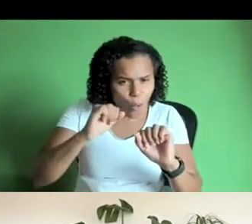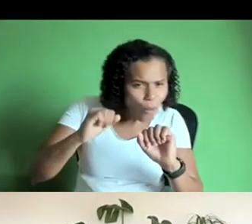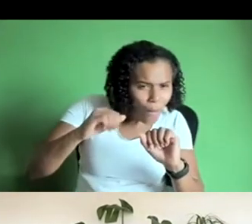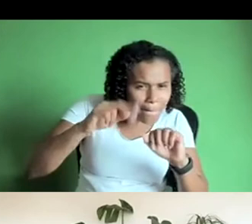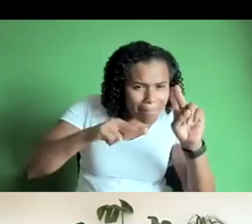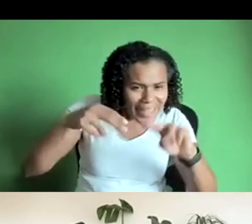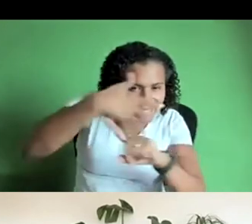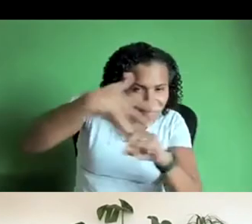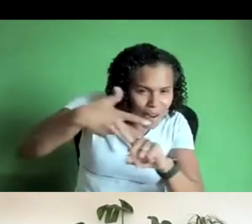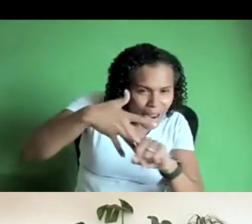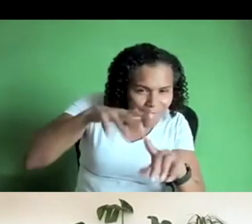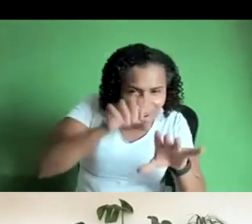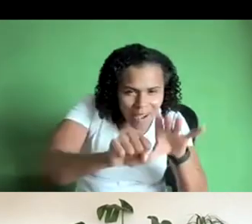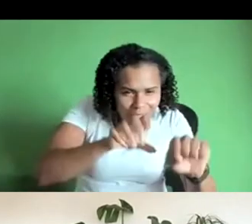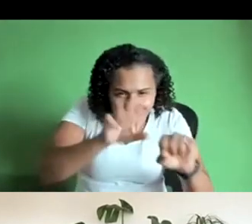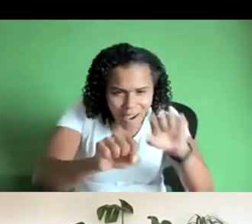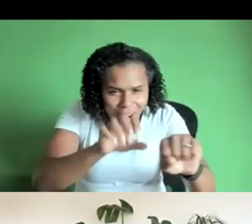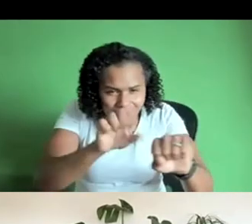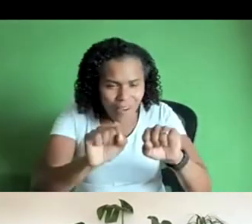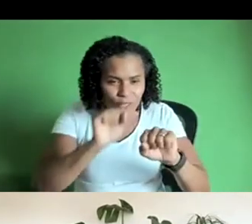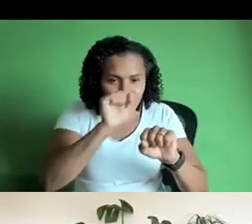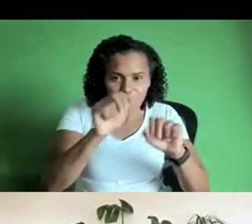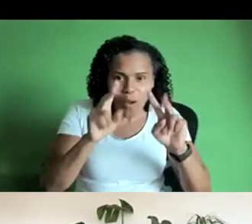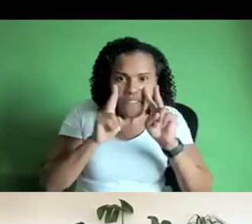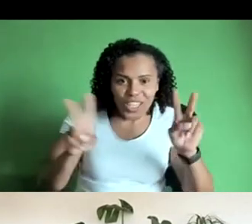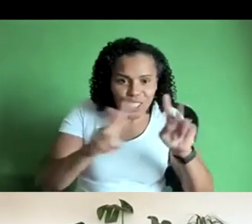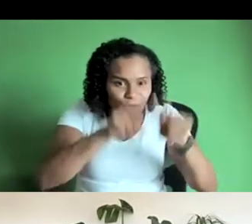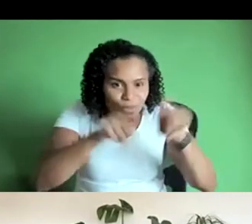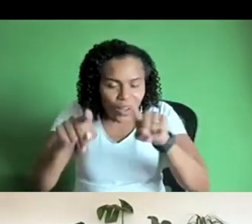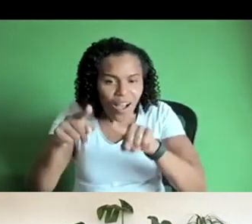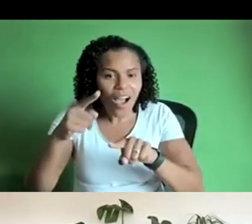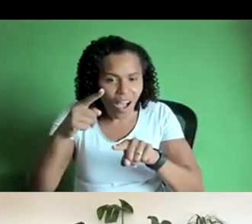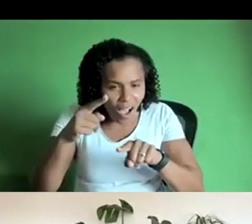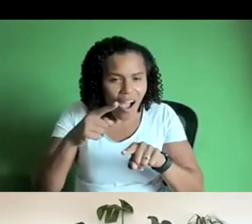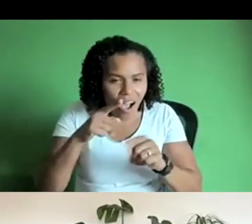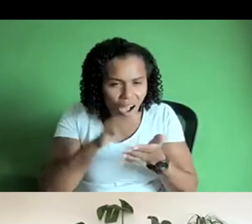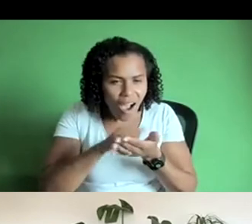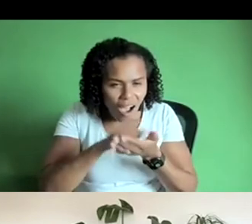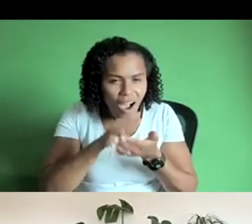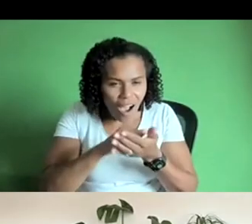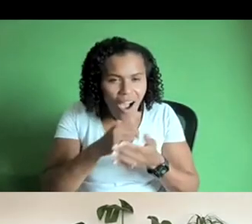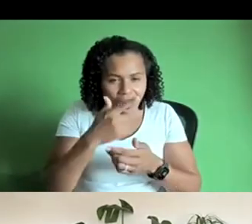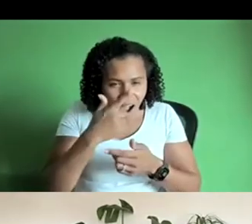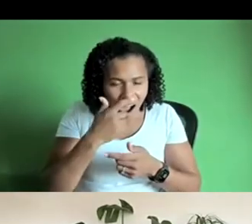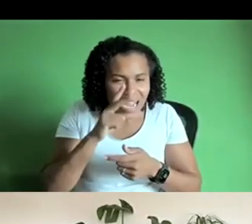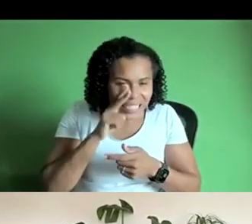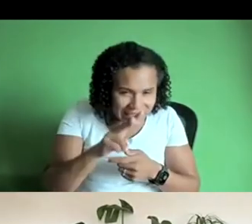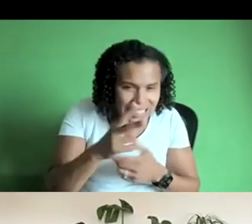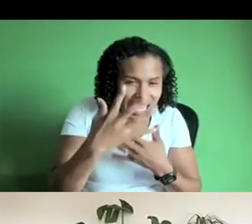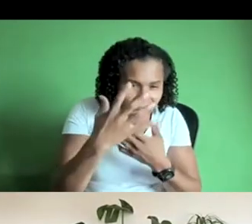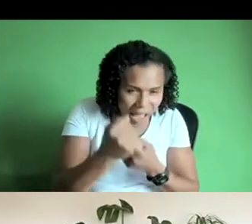whole kind of visual language um has almost kind of developed around uh references to kind of um